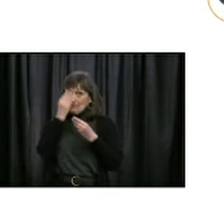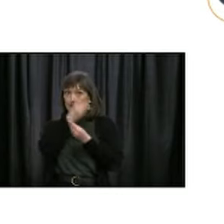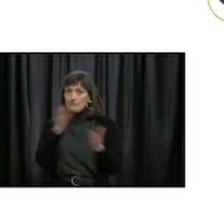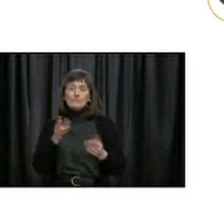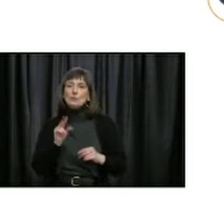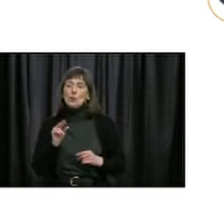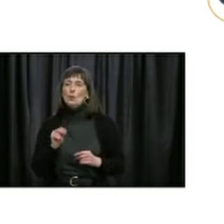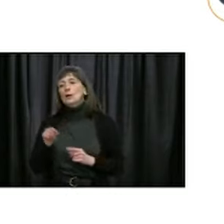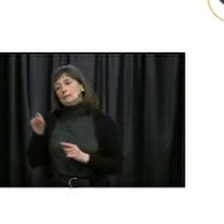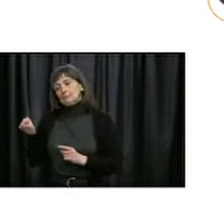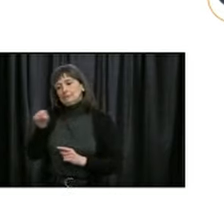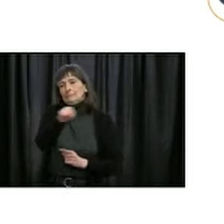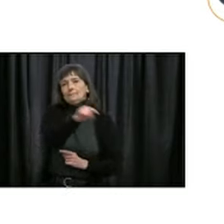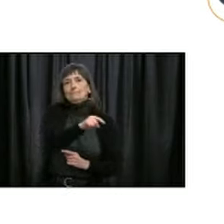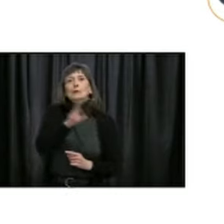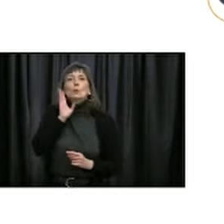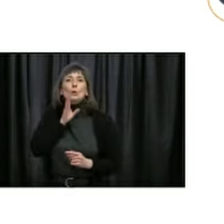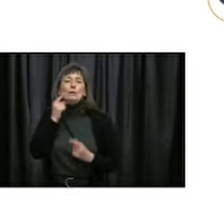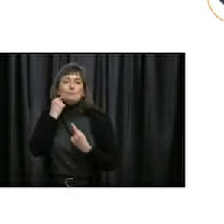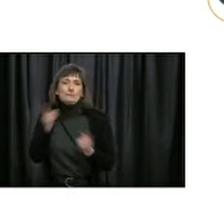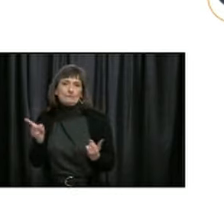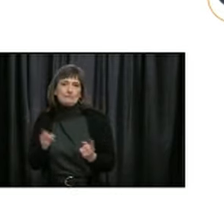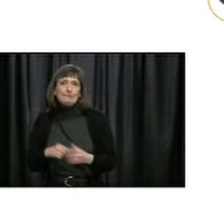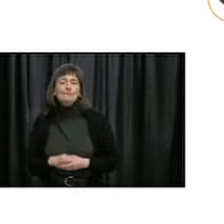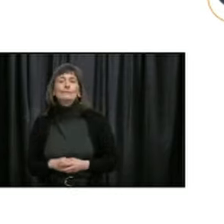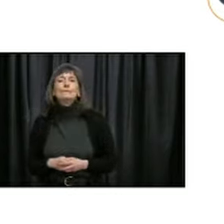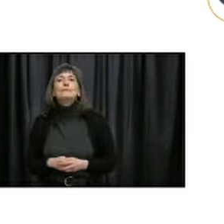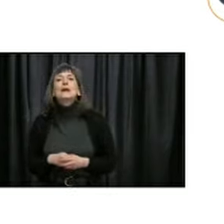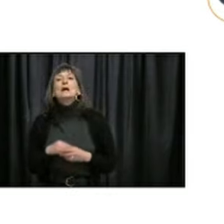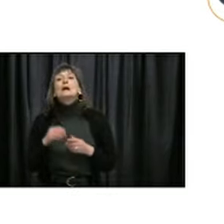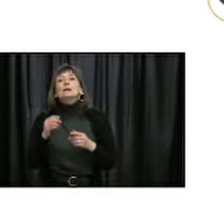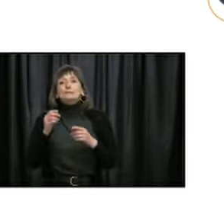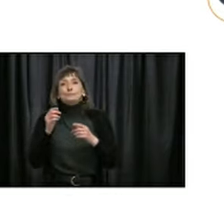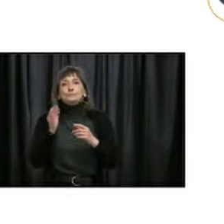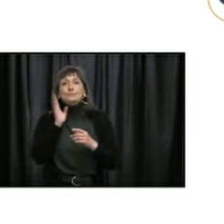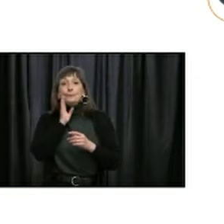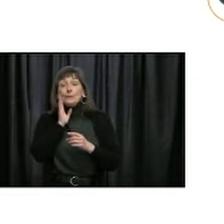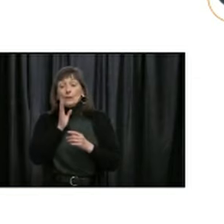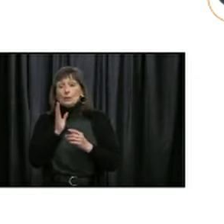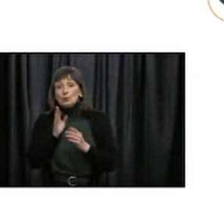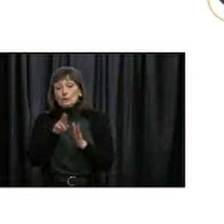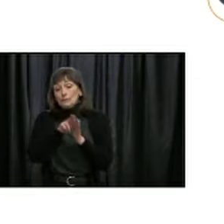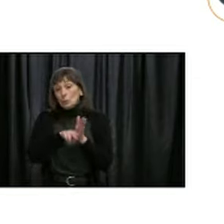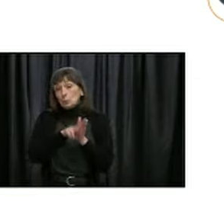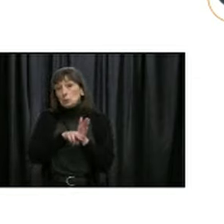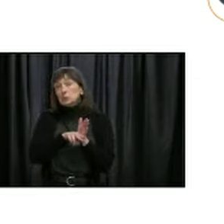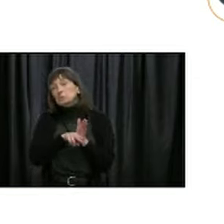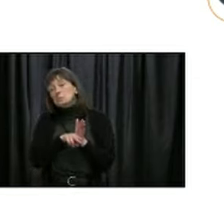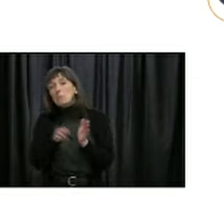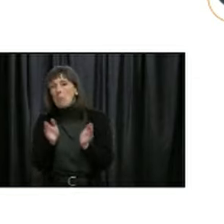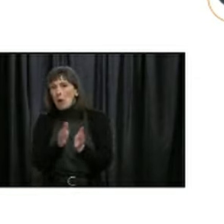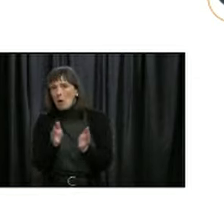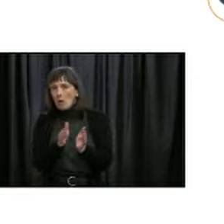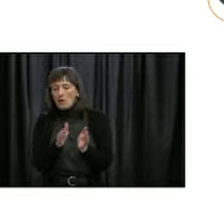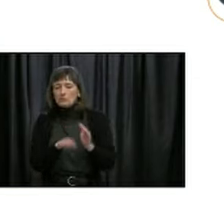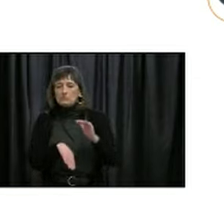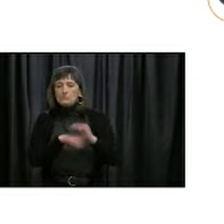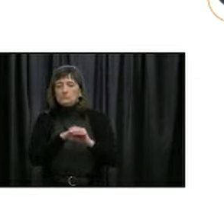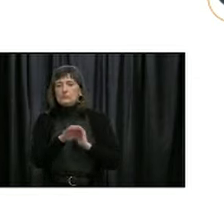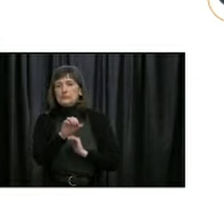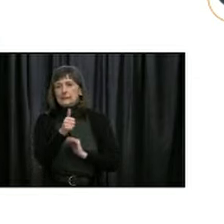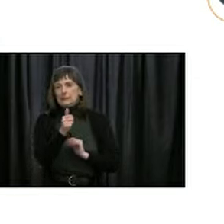We will be allowing small funerals of up to 10 people, but with some restrictions in place,